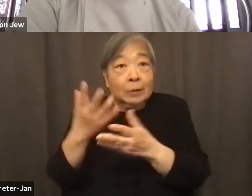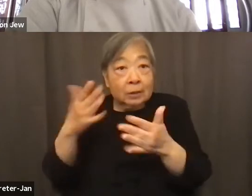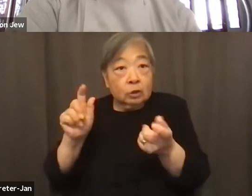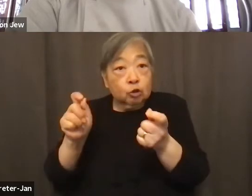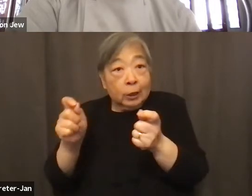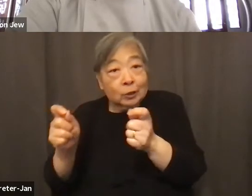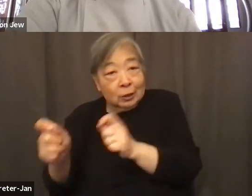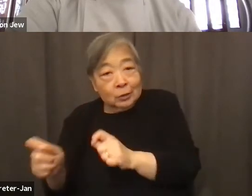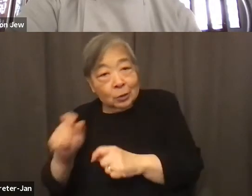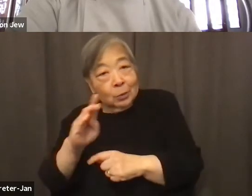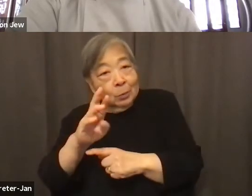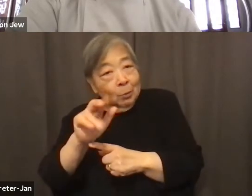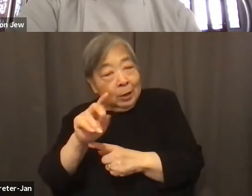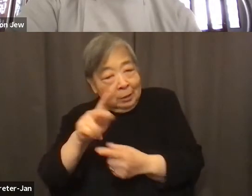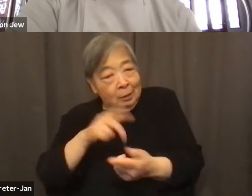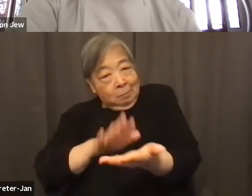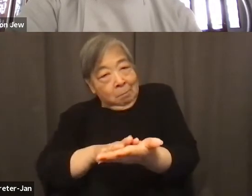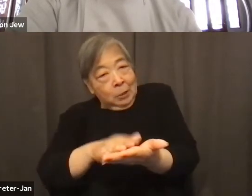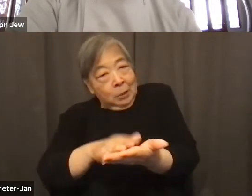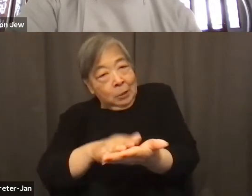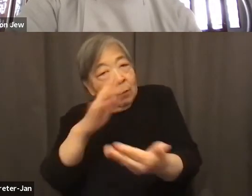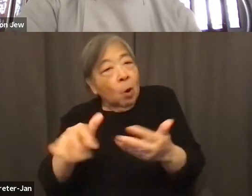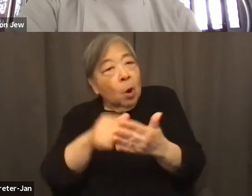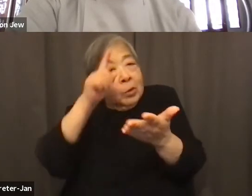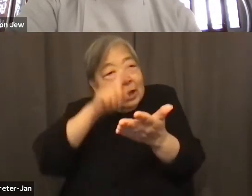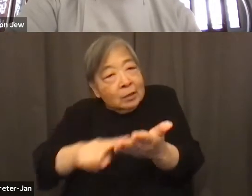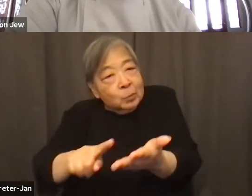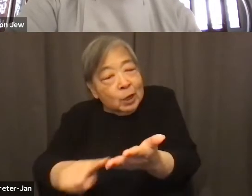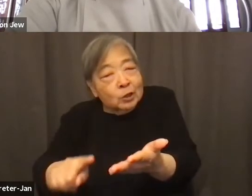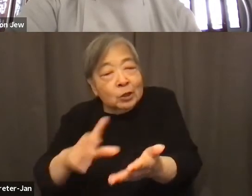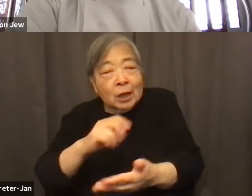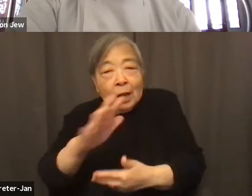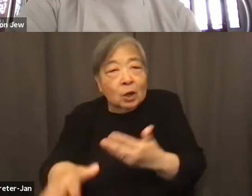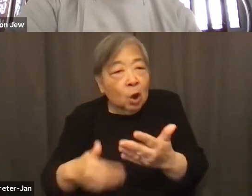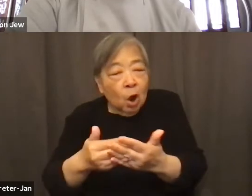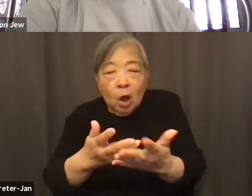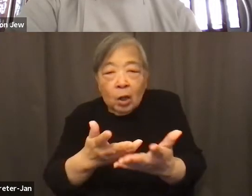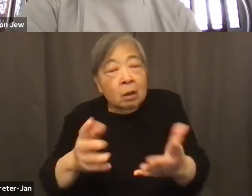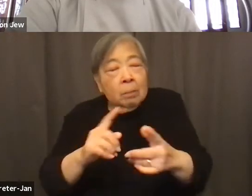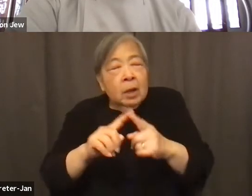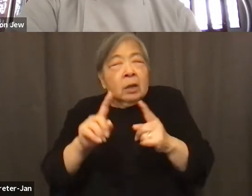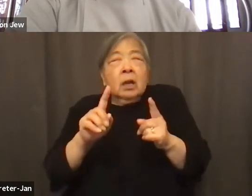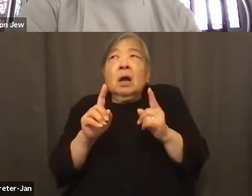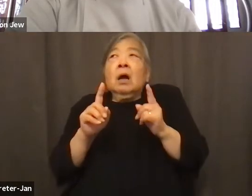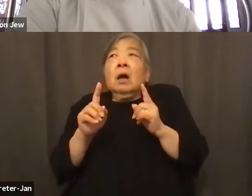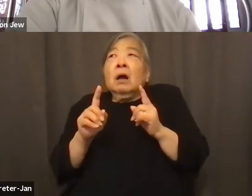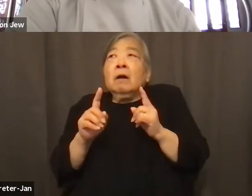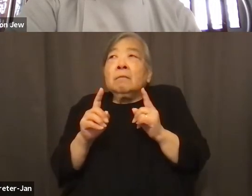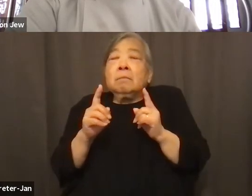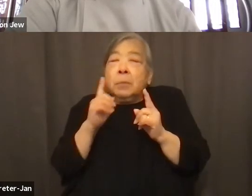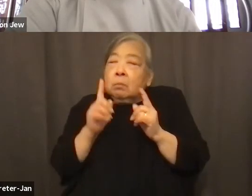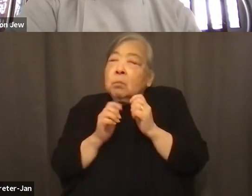you for all the exploration and event. But far and foremost,